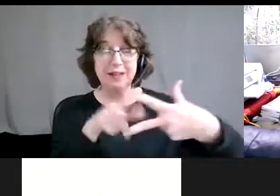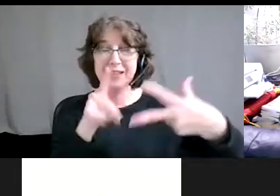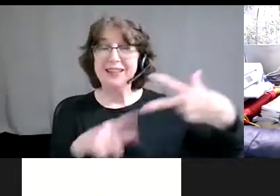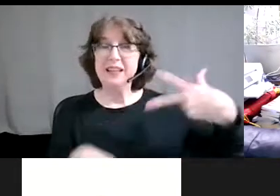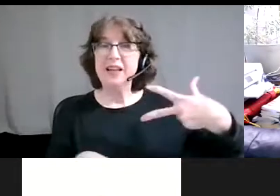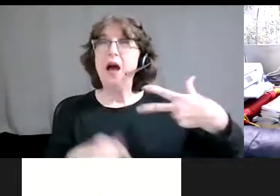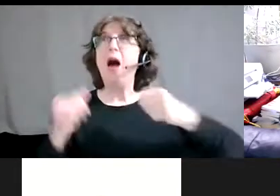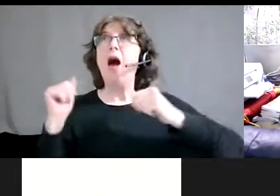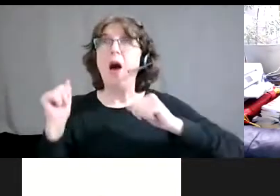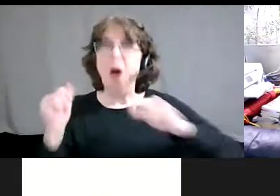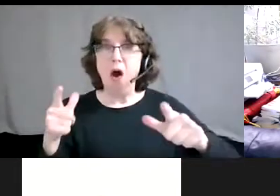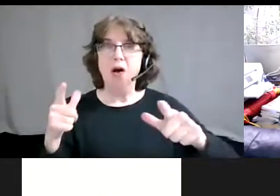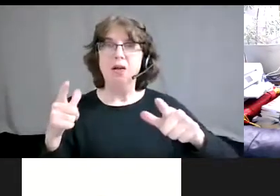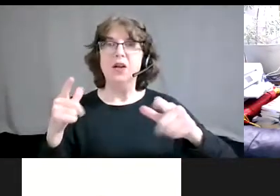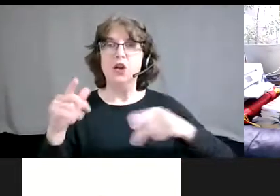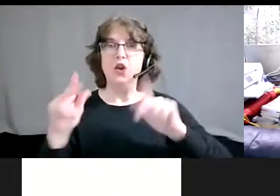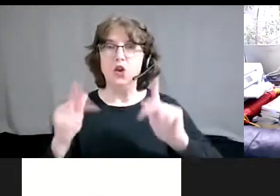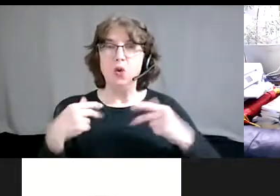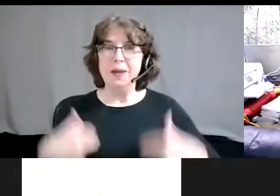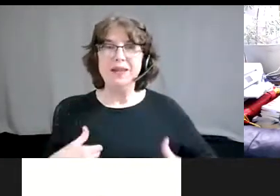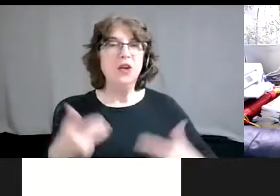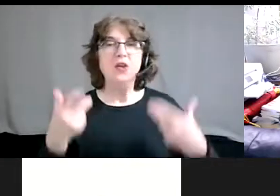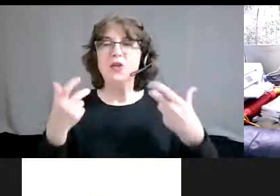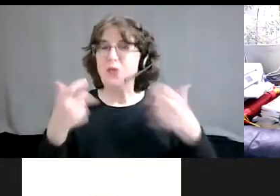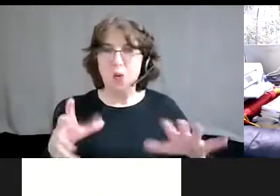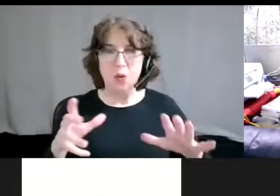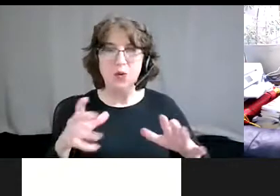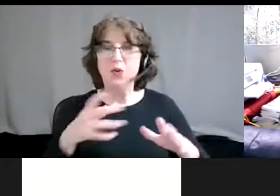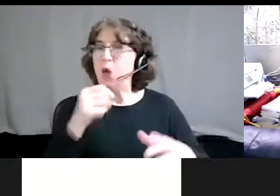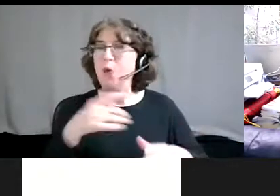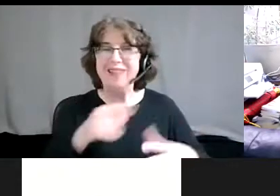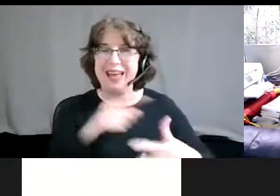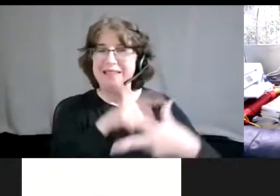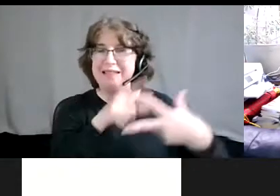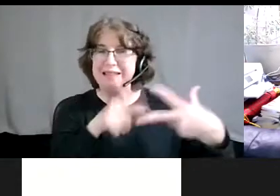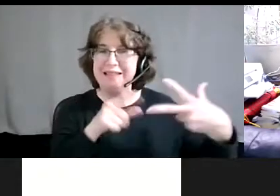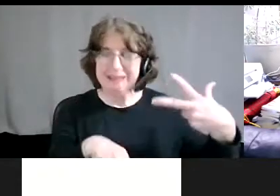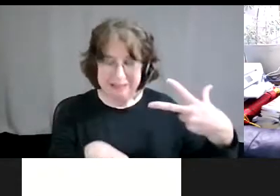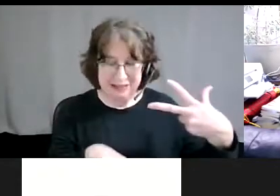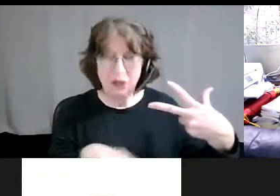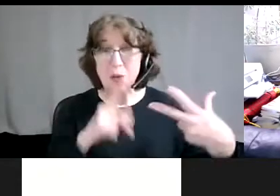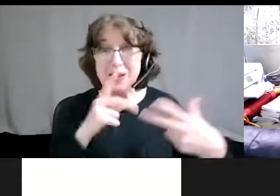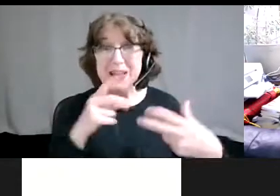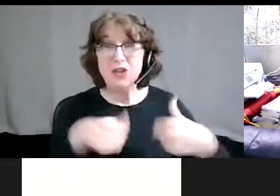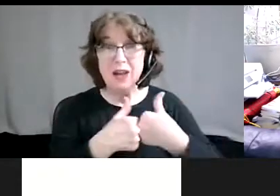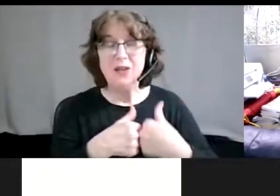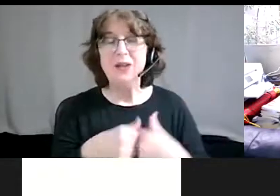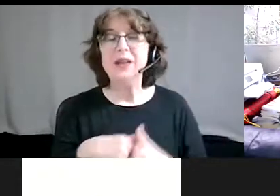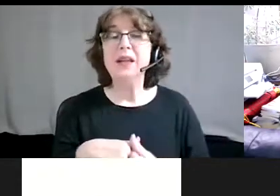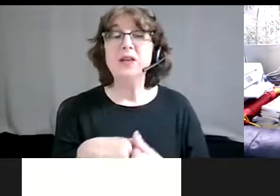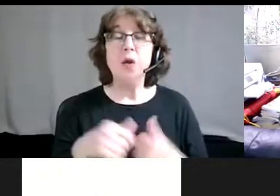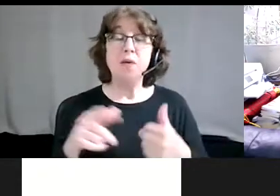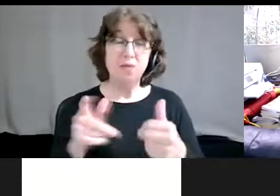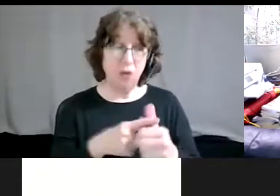difficult for humans to want to do in this work. So I'm first going to talk to folks who are